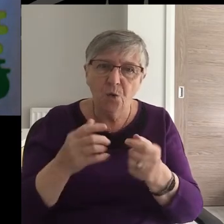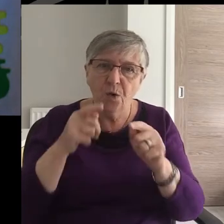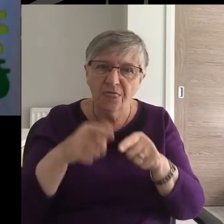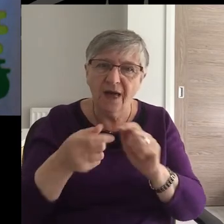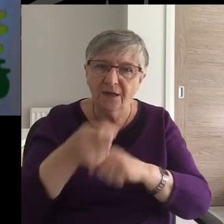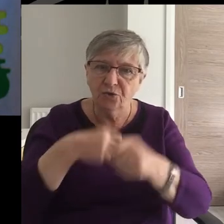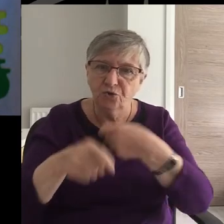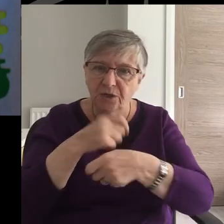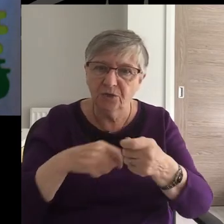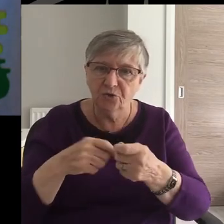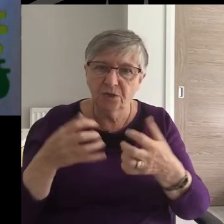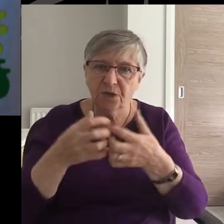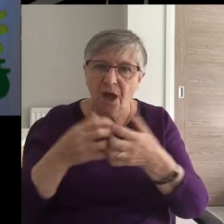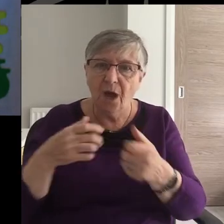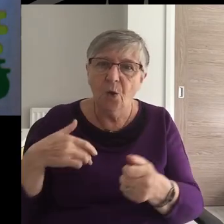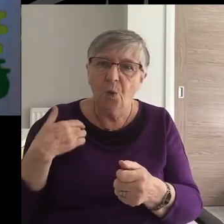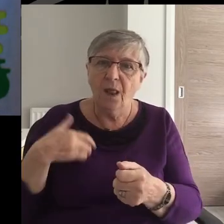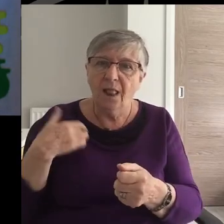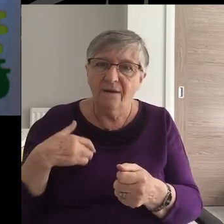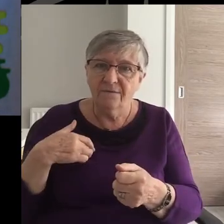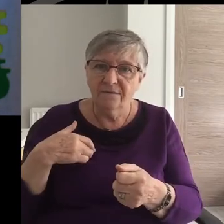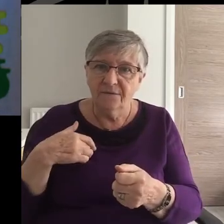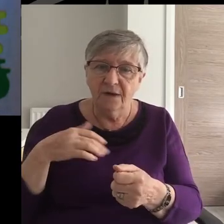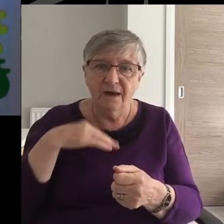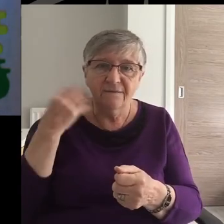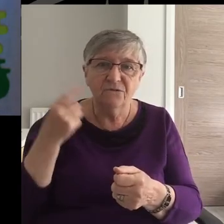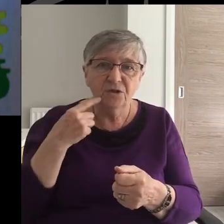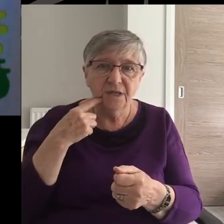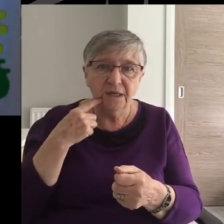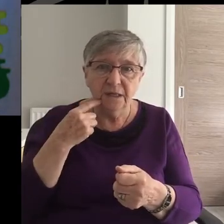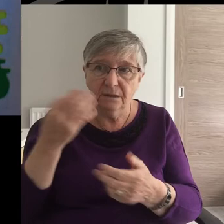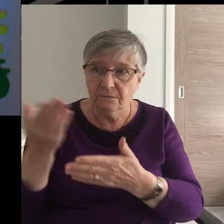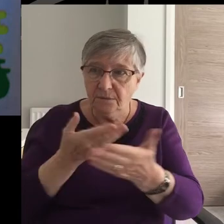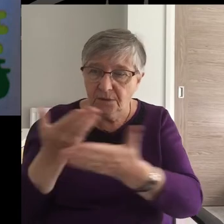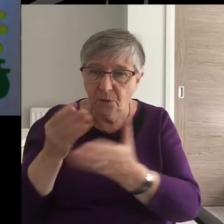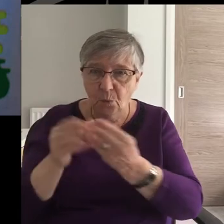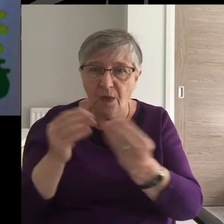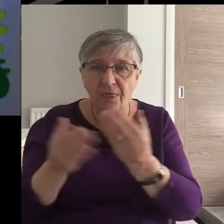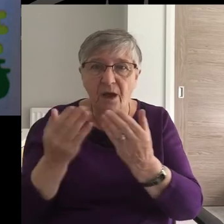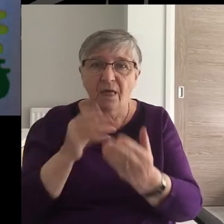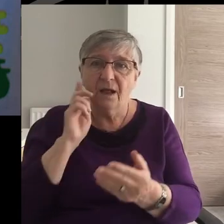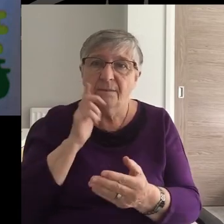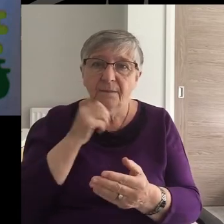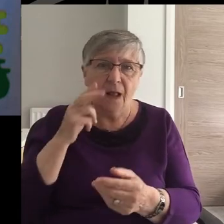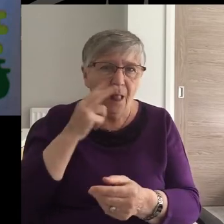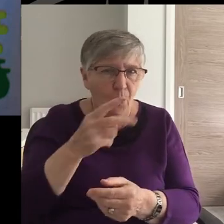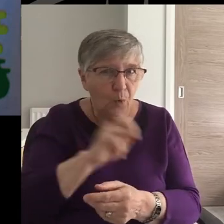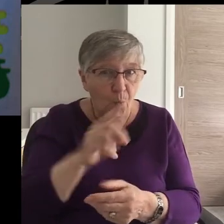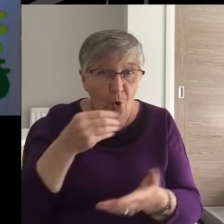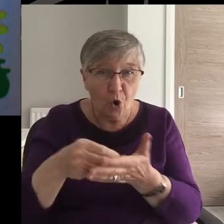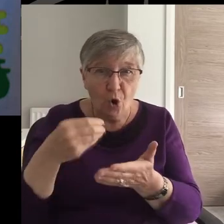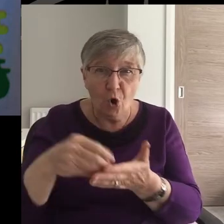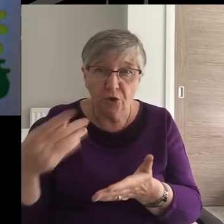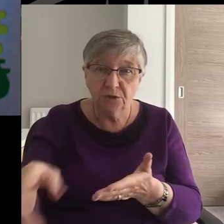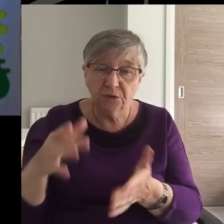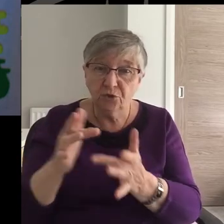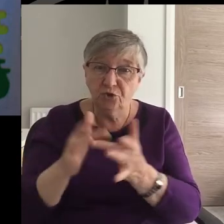we live our lives and engage with each other. Look at what it cost Jesus